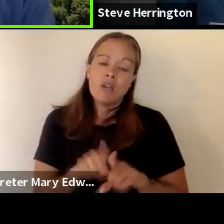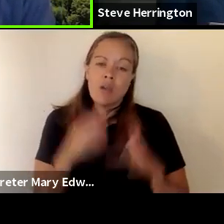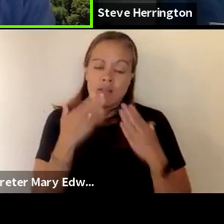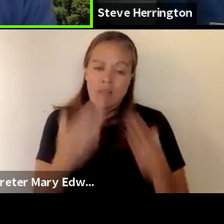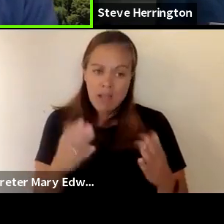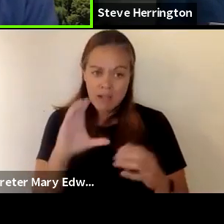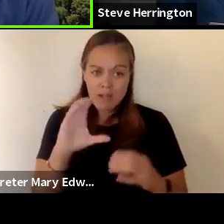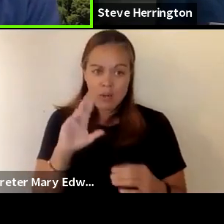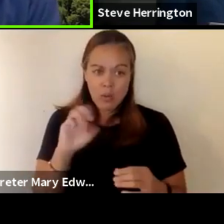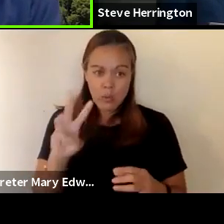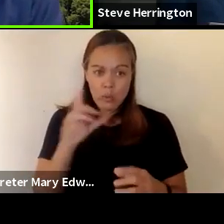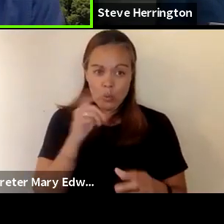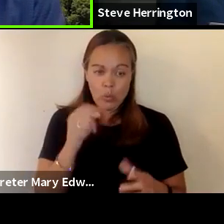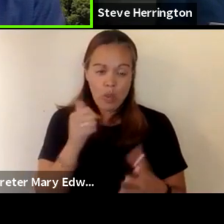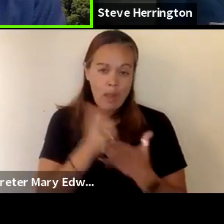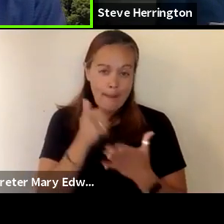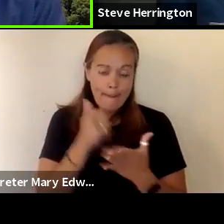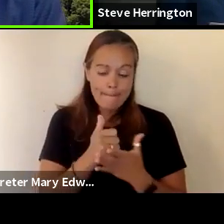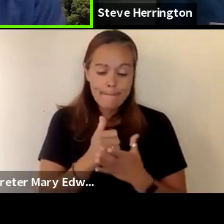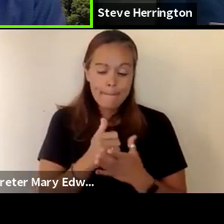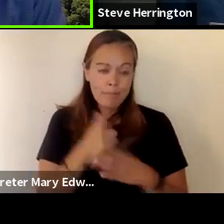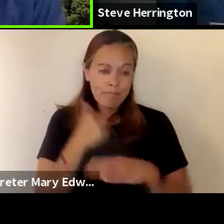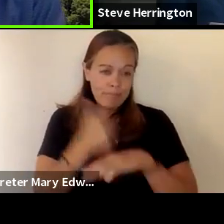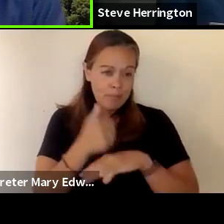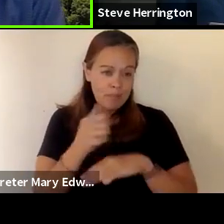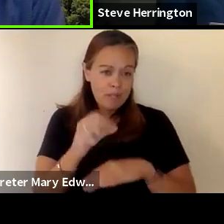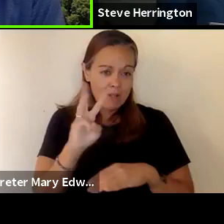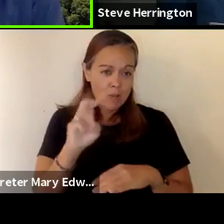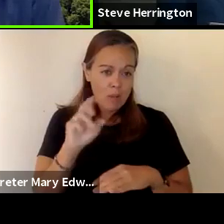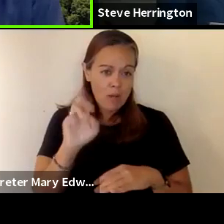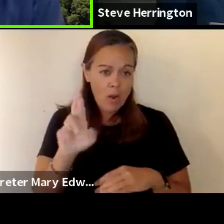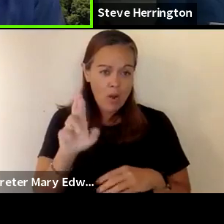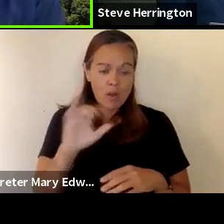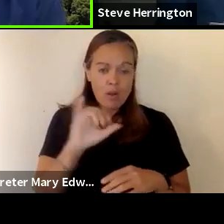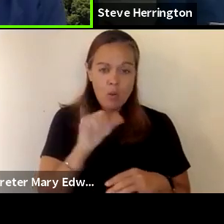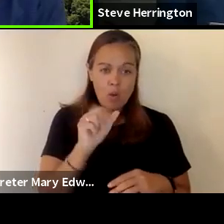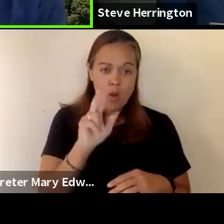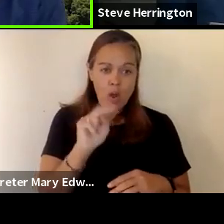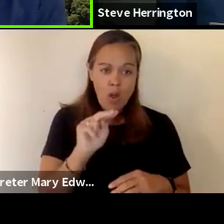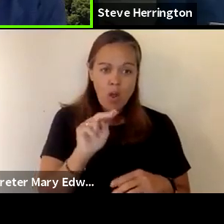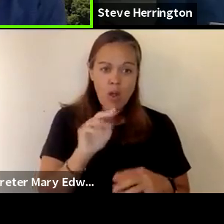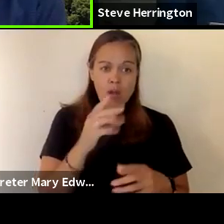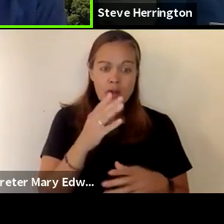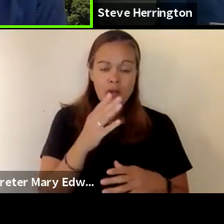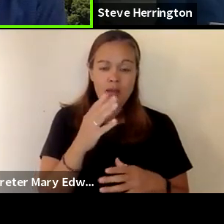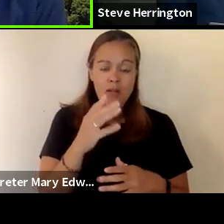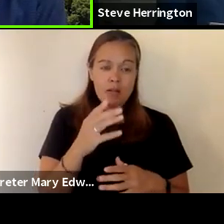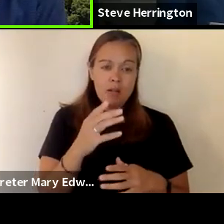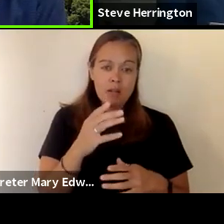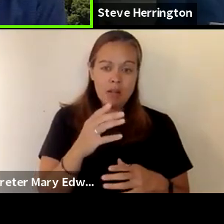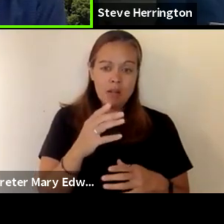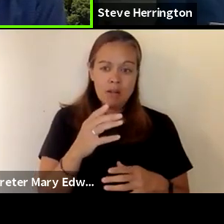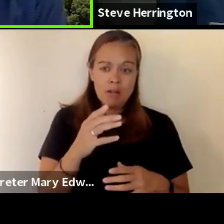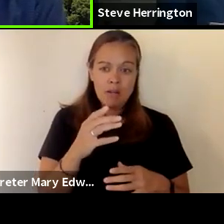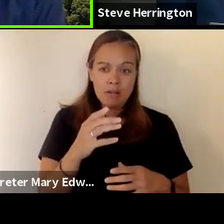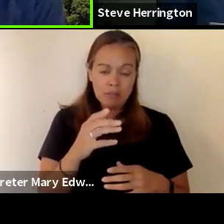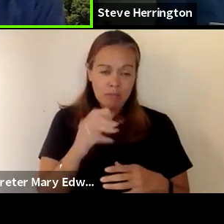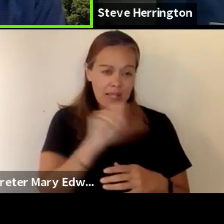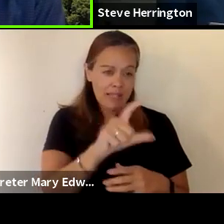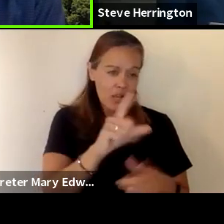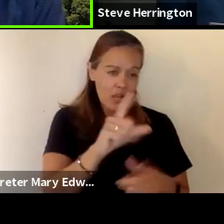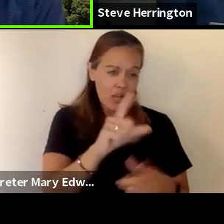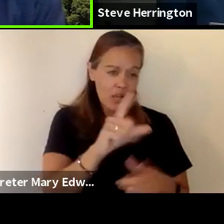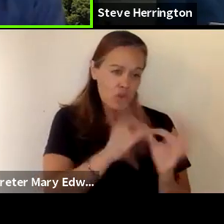crew who helped put this uh webinar together including juan our spanish interpreter and may our asl